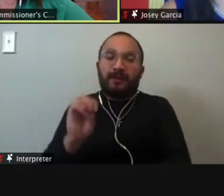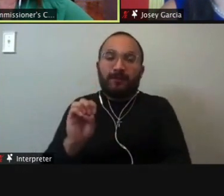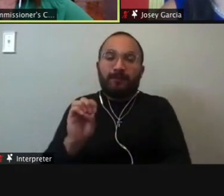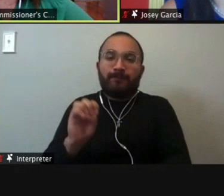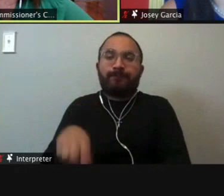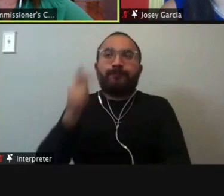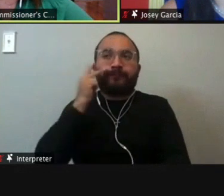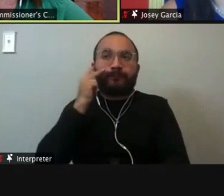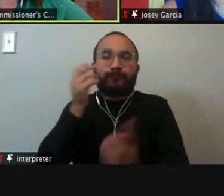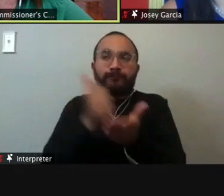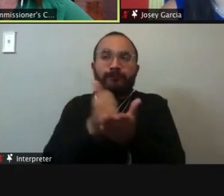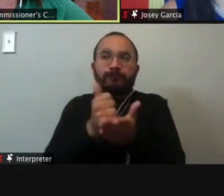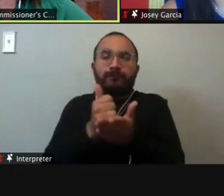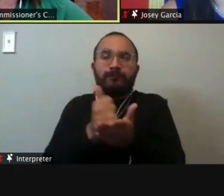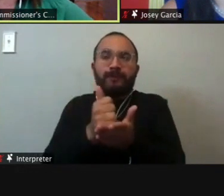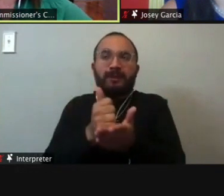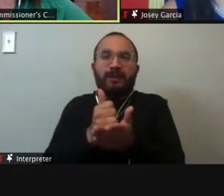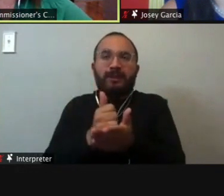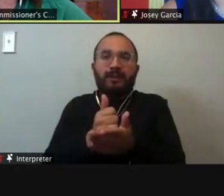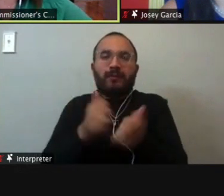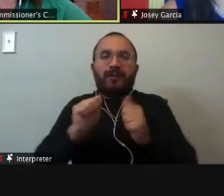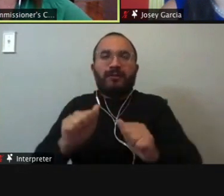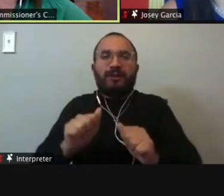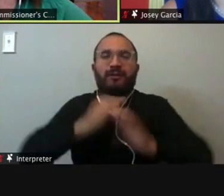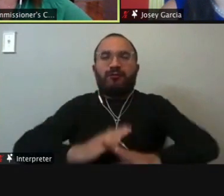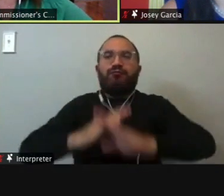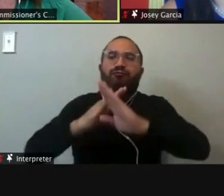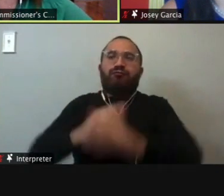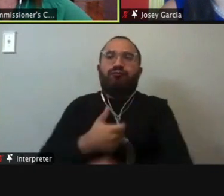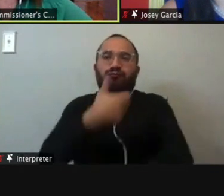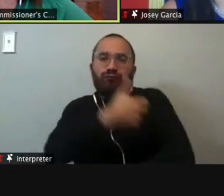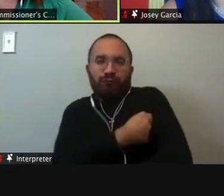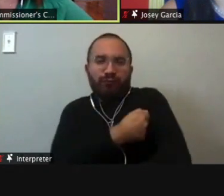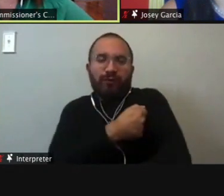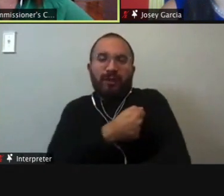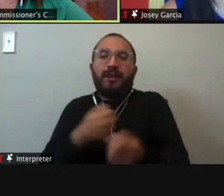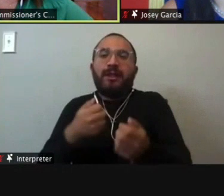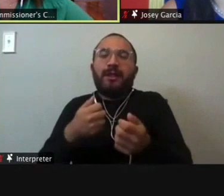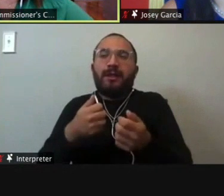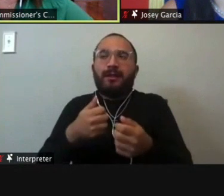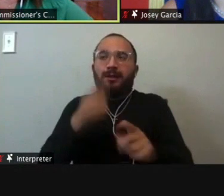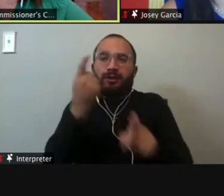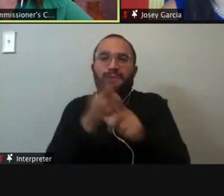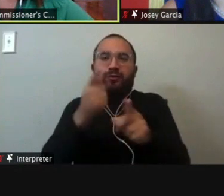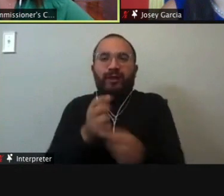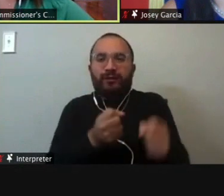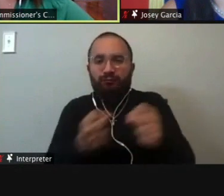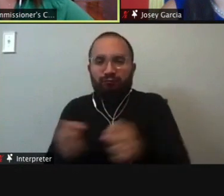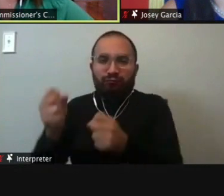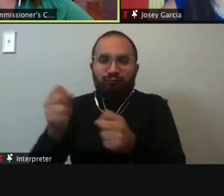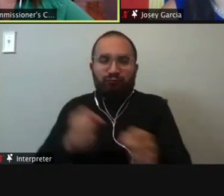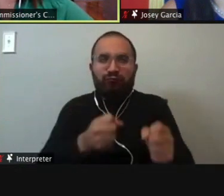that they're trying to get off drugs and trying to rehabilitate themselves and get themselves on the right track. And I, as, as Mr. Lara said,